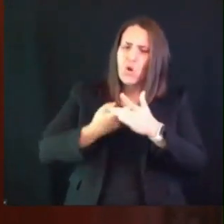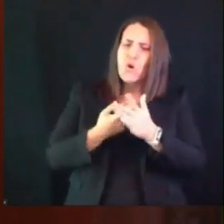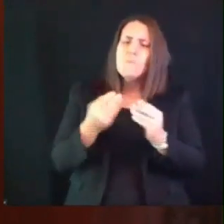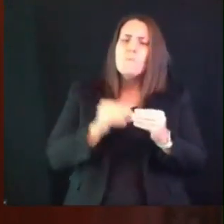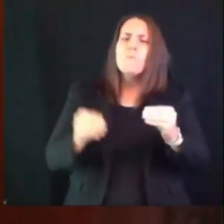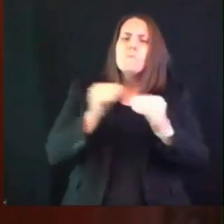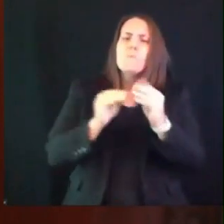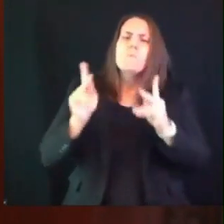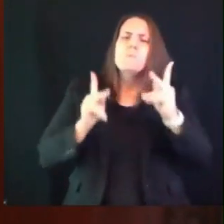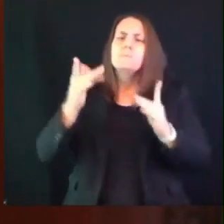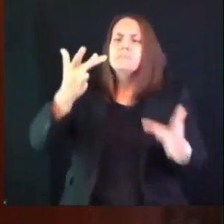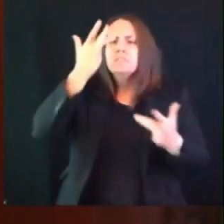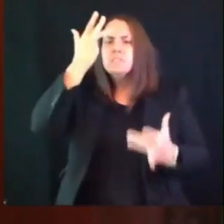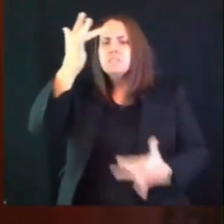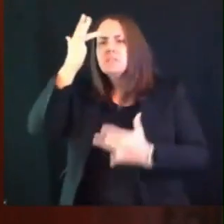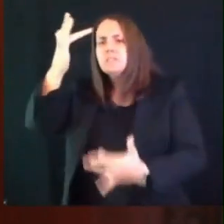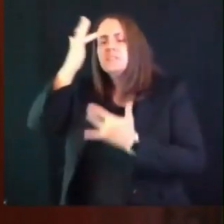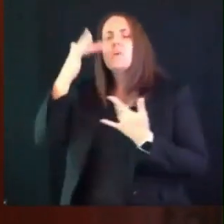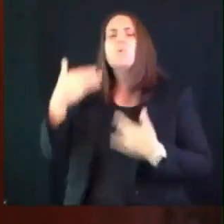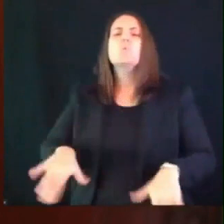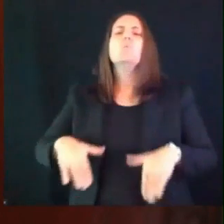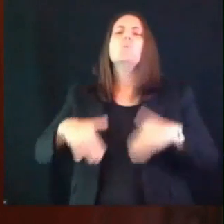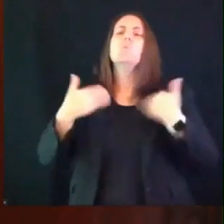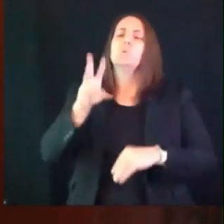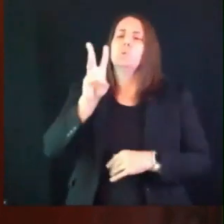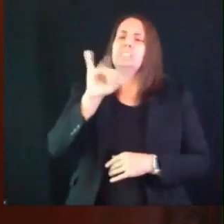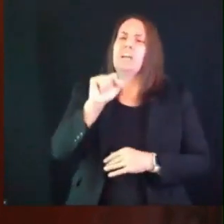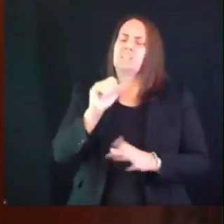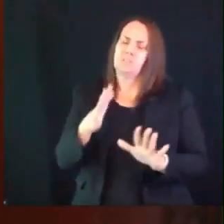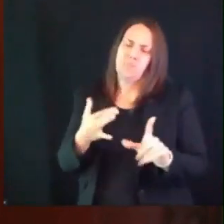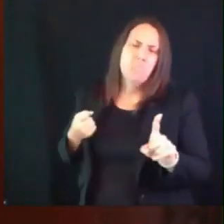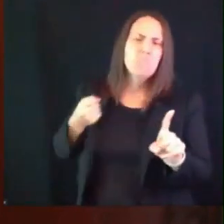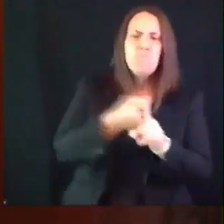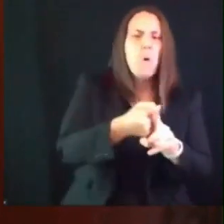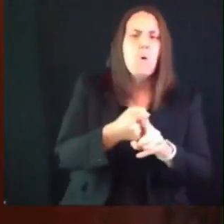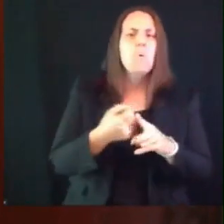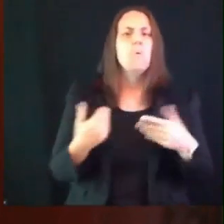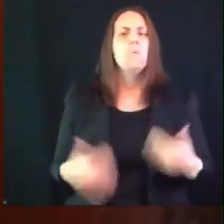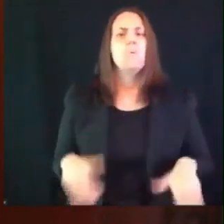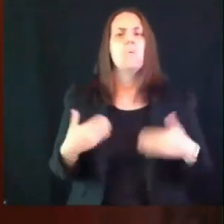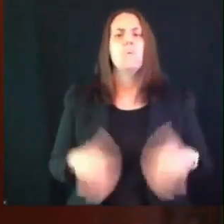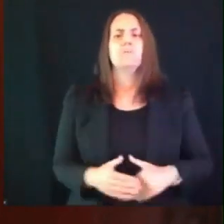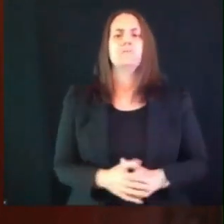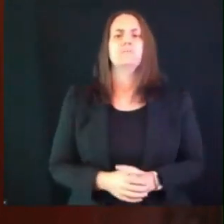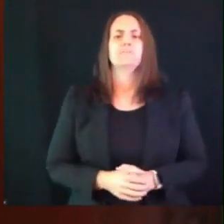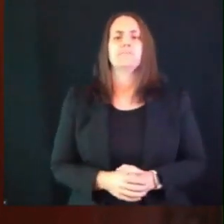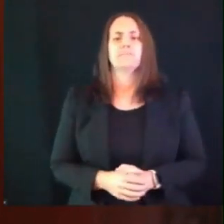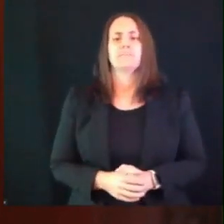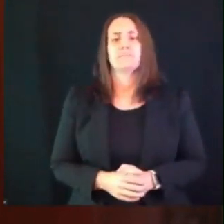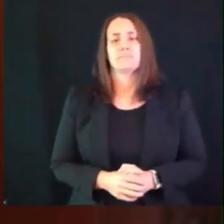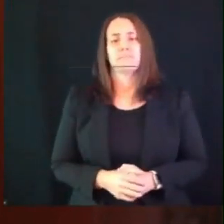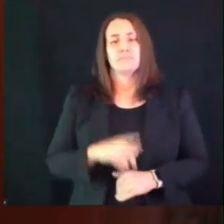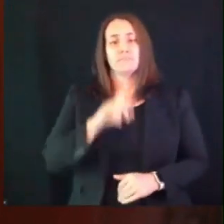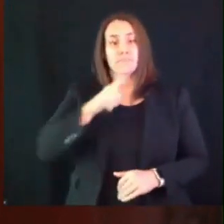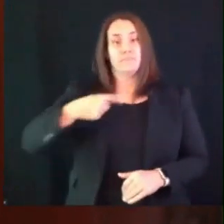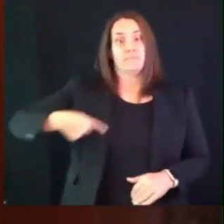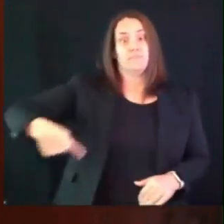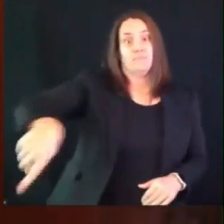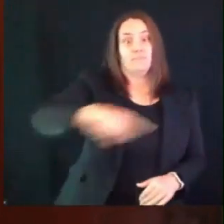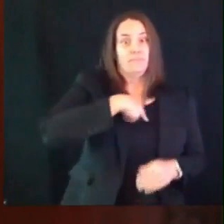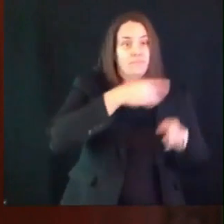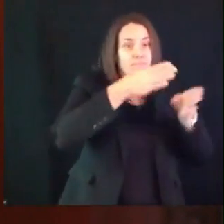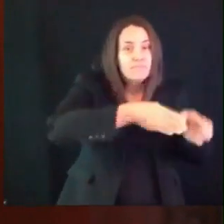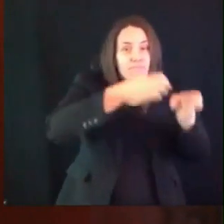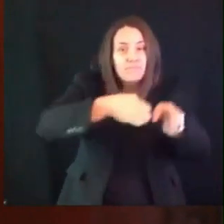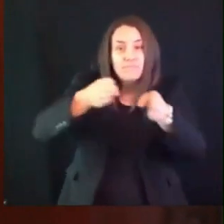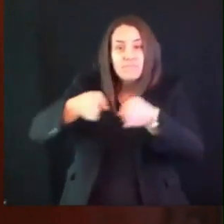wisconsinites deserve to know where their elected leaders stand on these critically important issues i've sent legislators